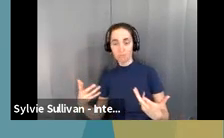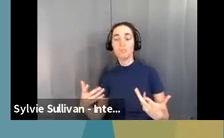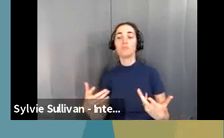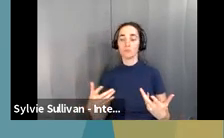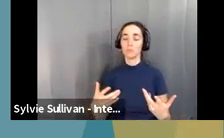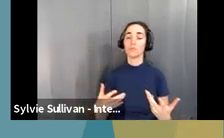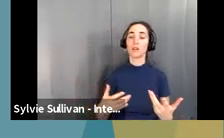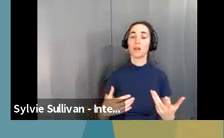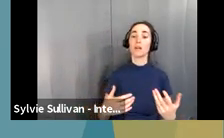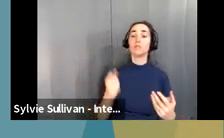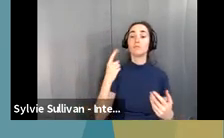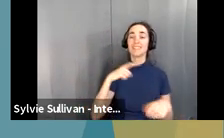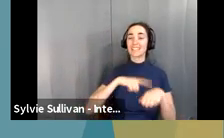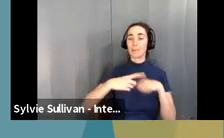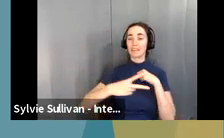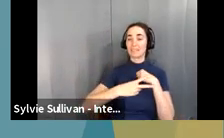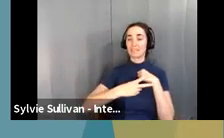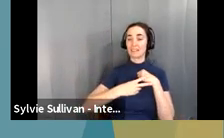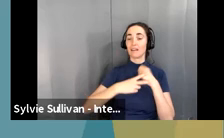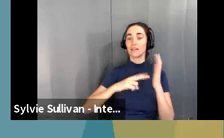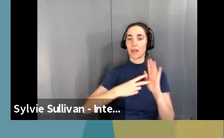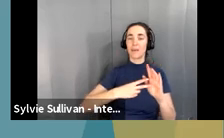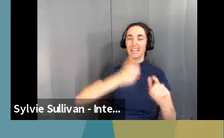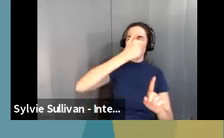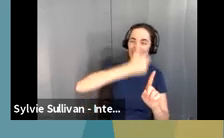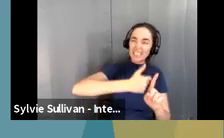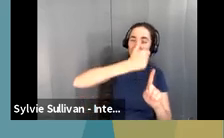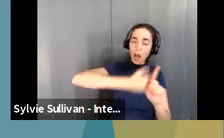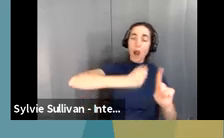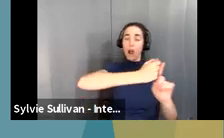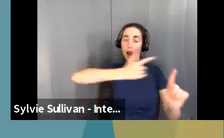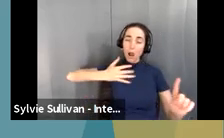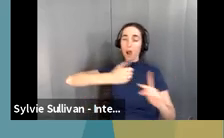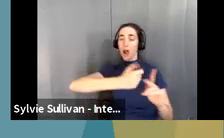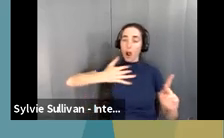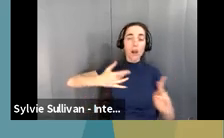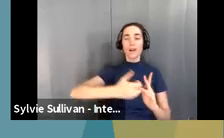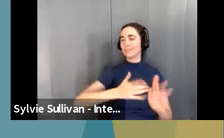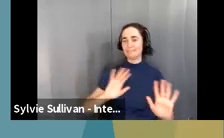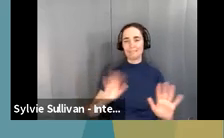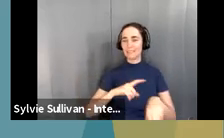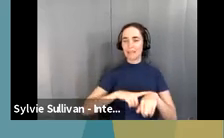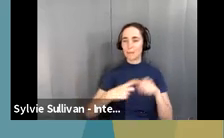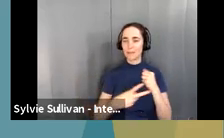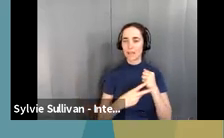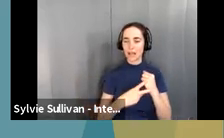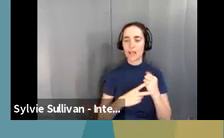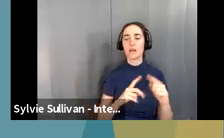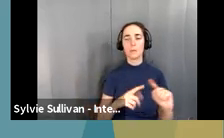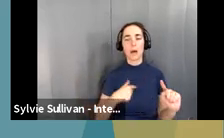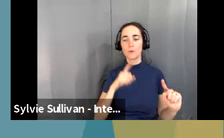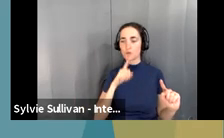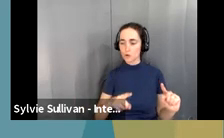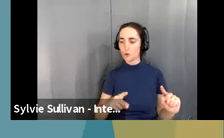uh, for the sake of time I will not be going over every single detail on these slides as I'm sure that there will be some method, um,